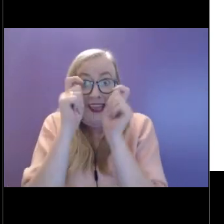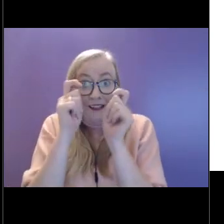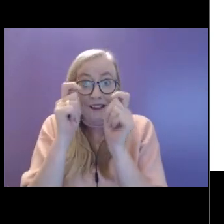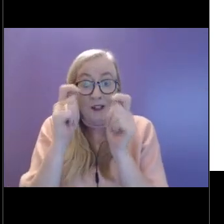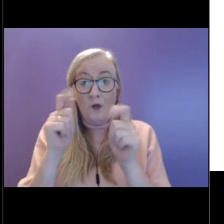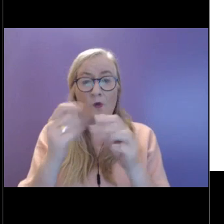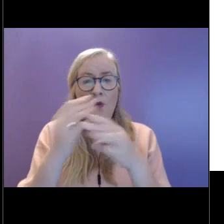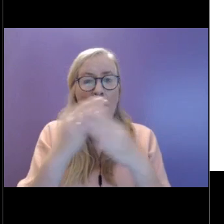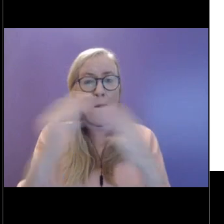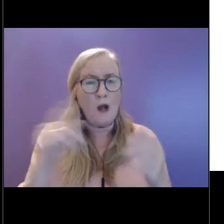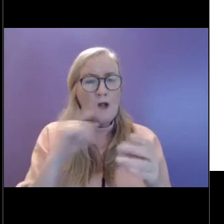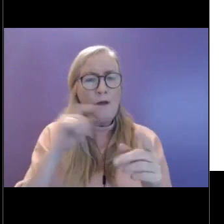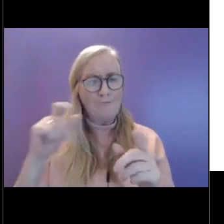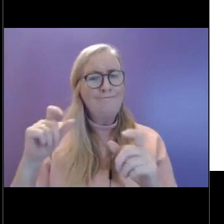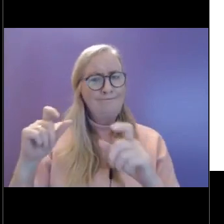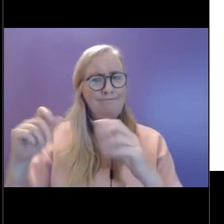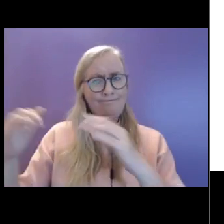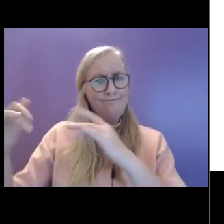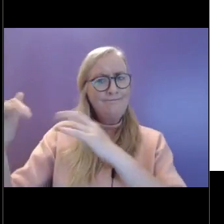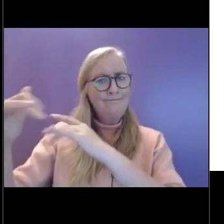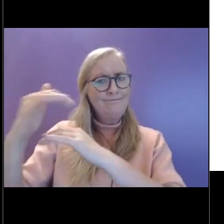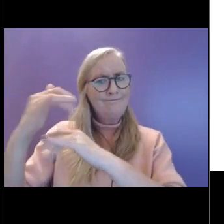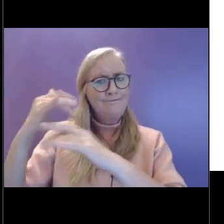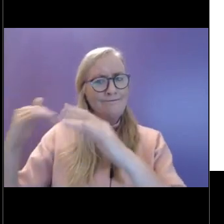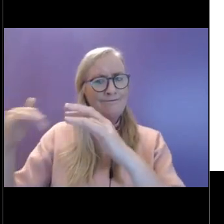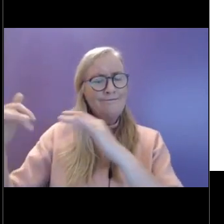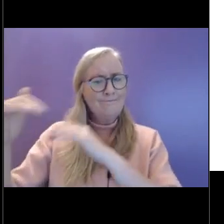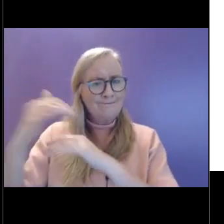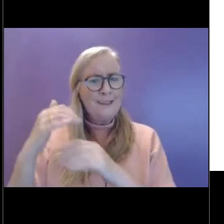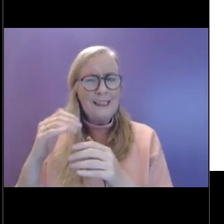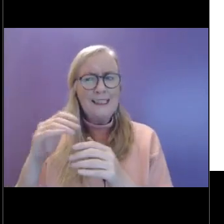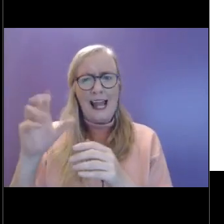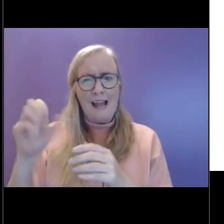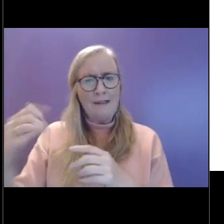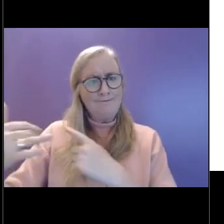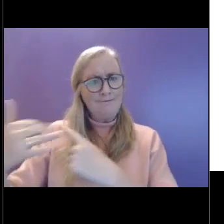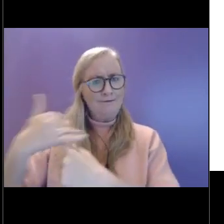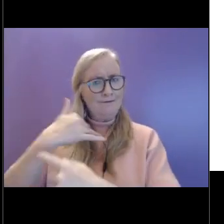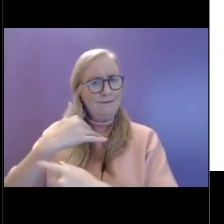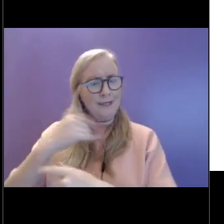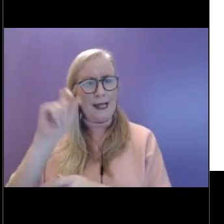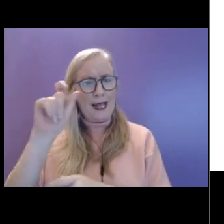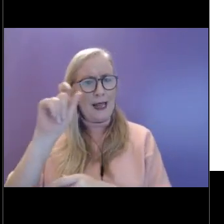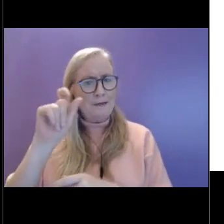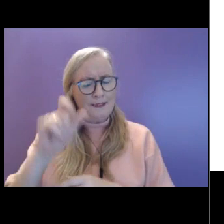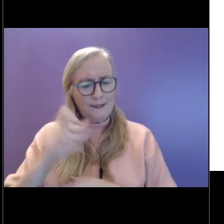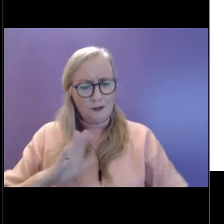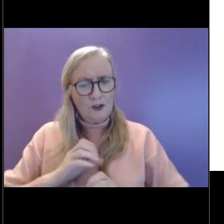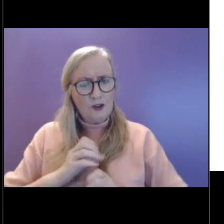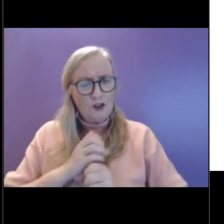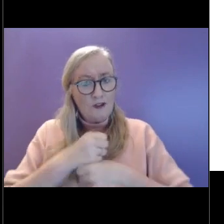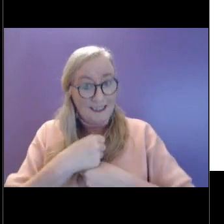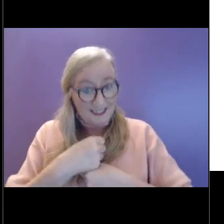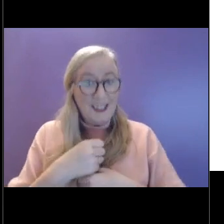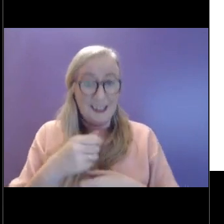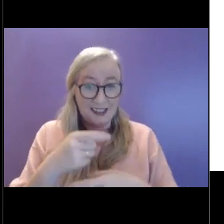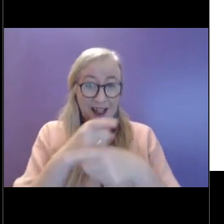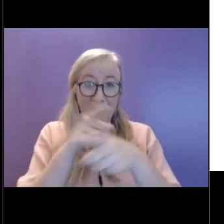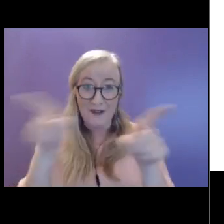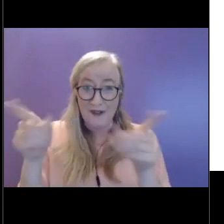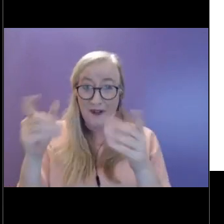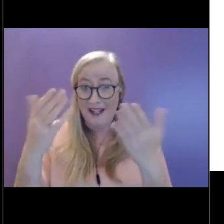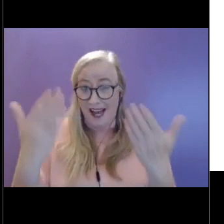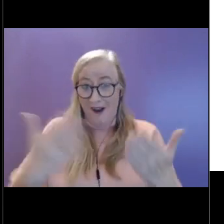but it might still be causing this kind of underlying low level of stress. And I think a lot of us might be able to connect with that with the COVID